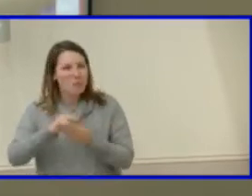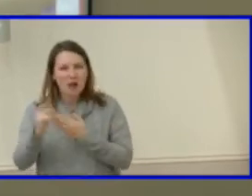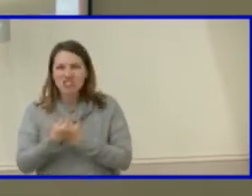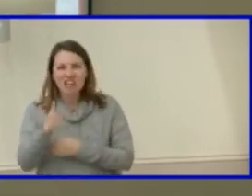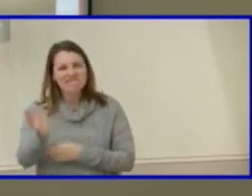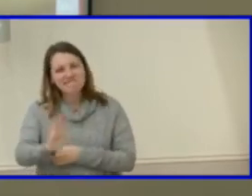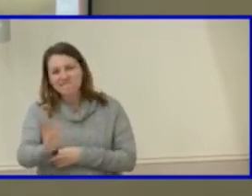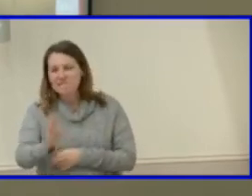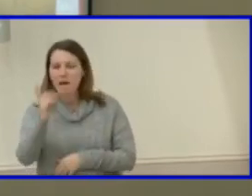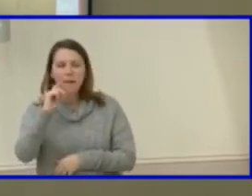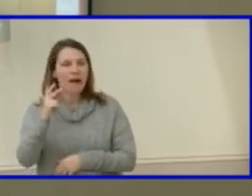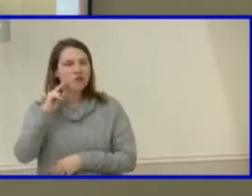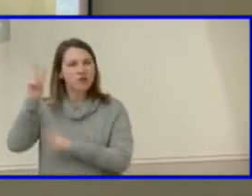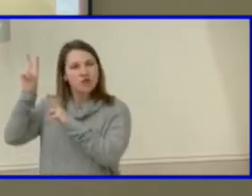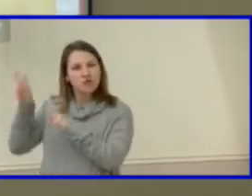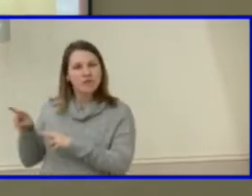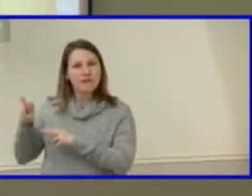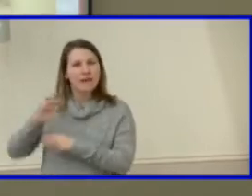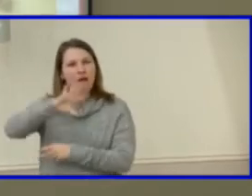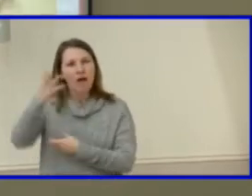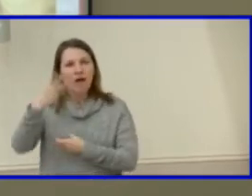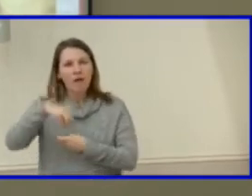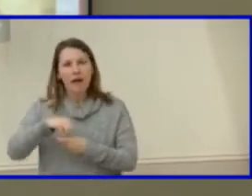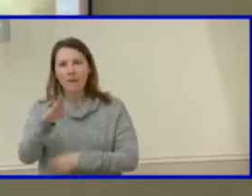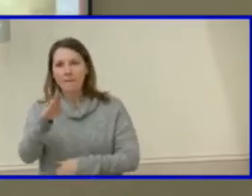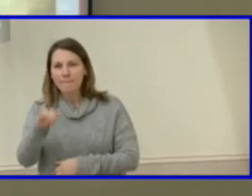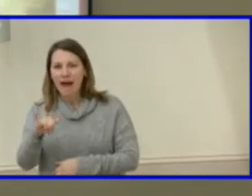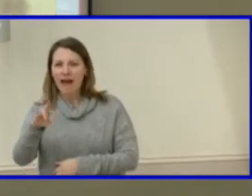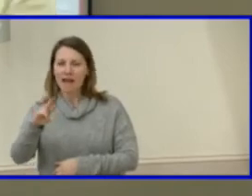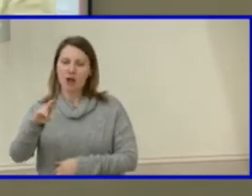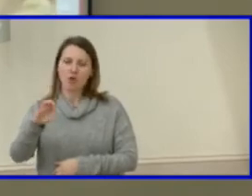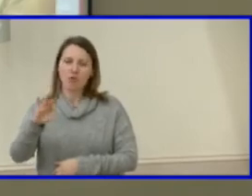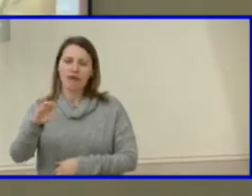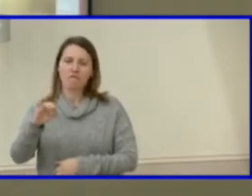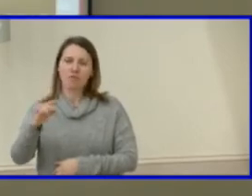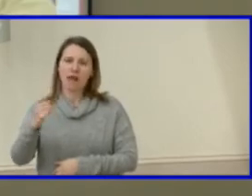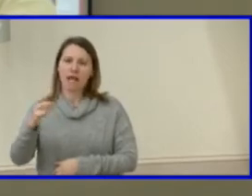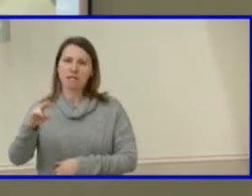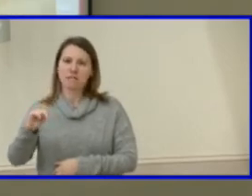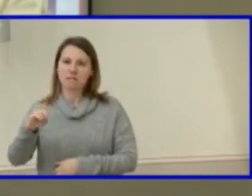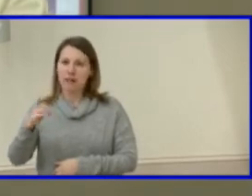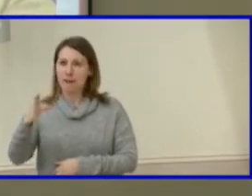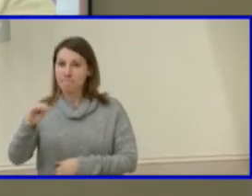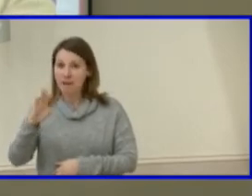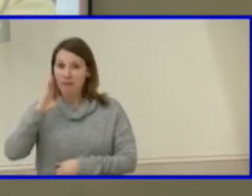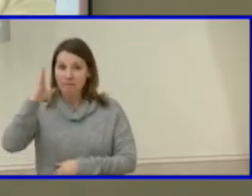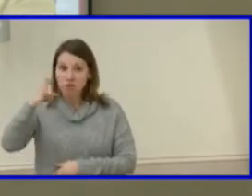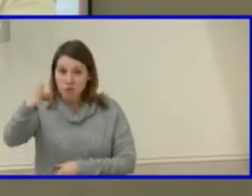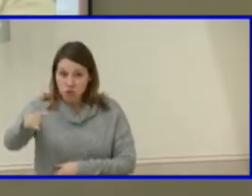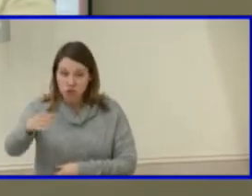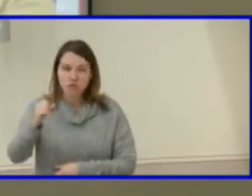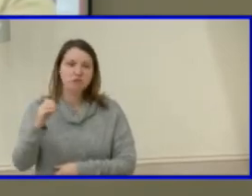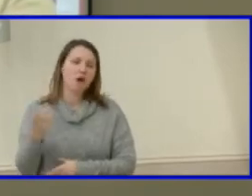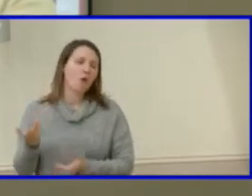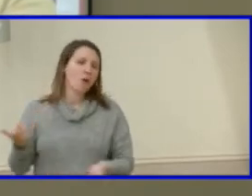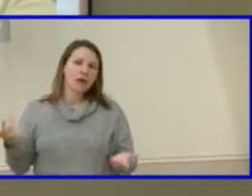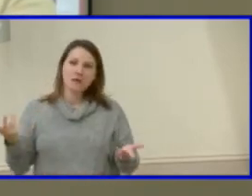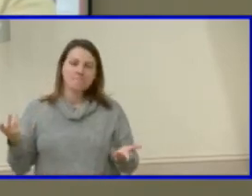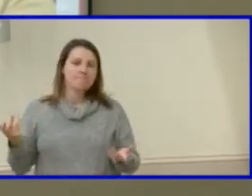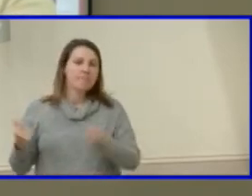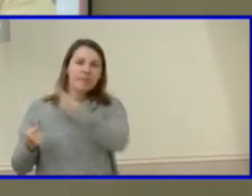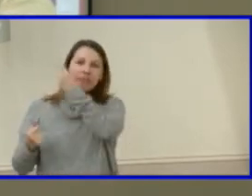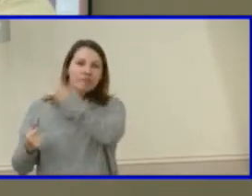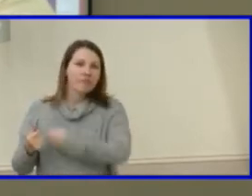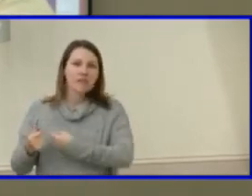this is going to all be part of a bond referendum in the future and to me um this would put